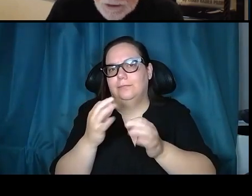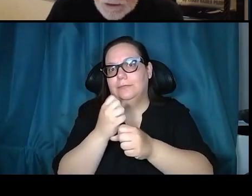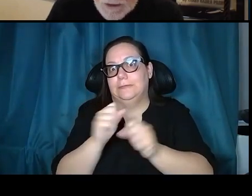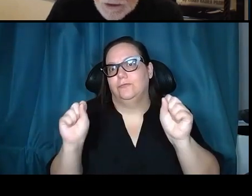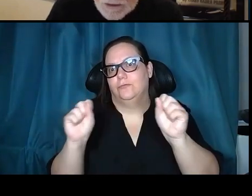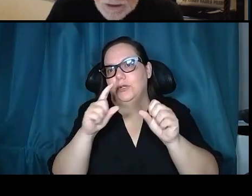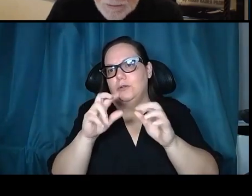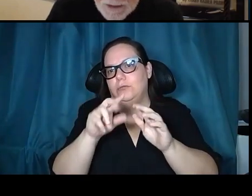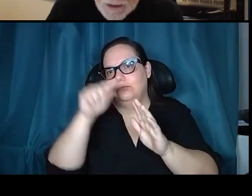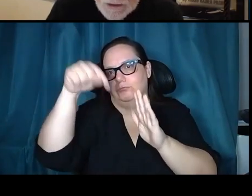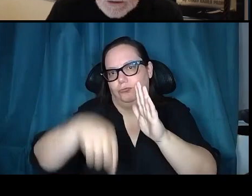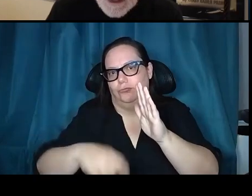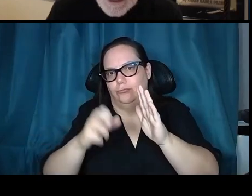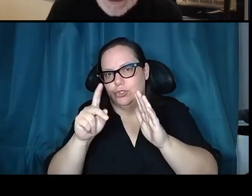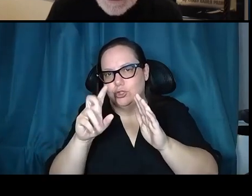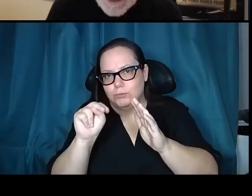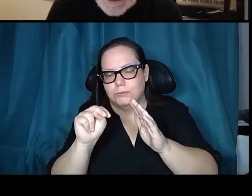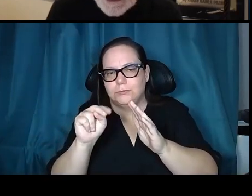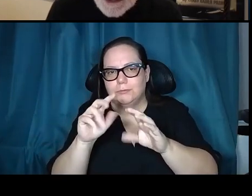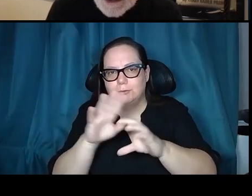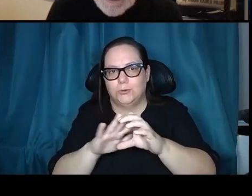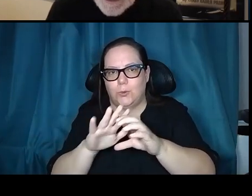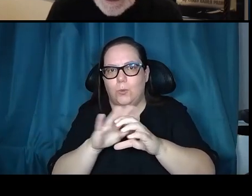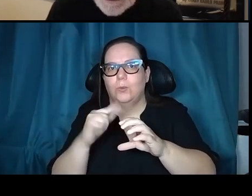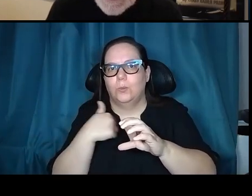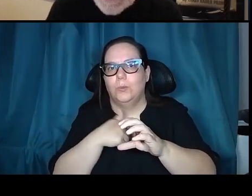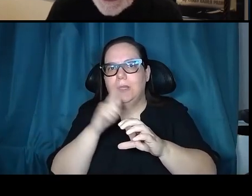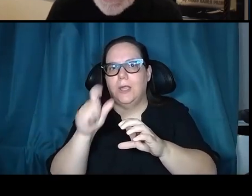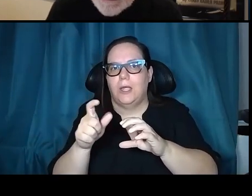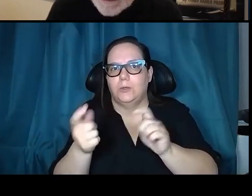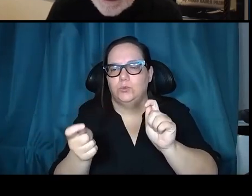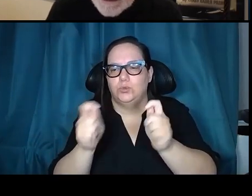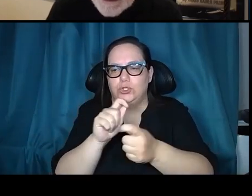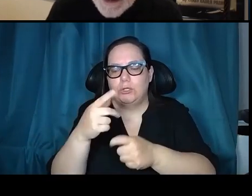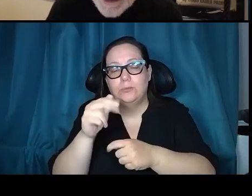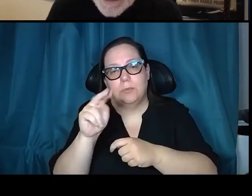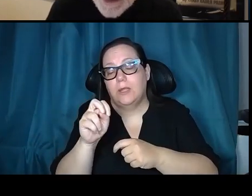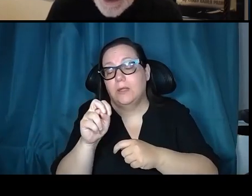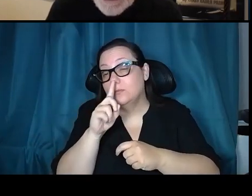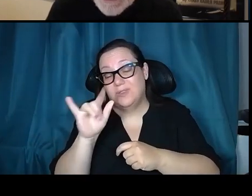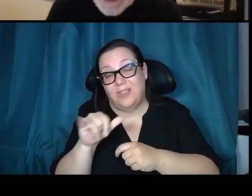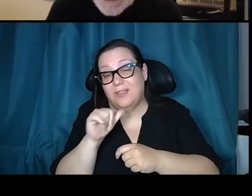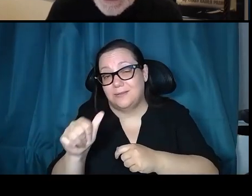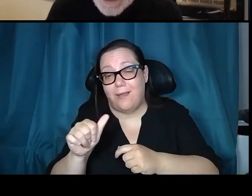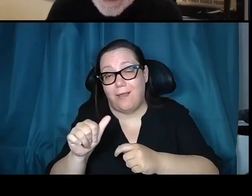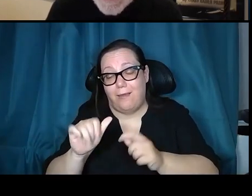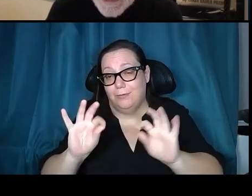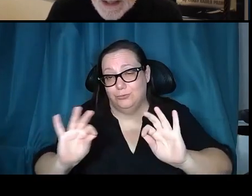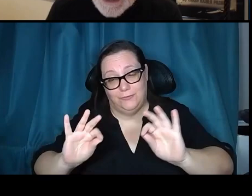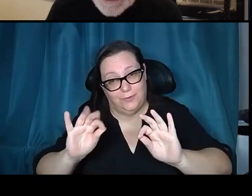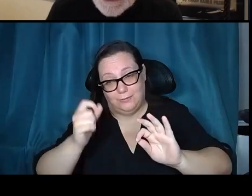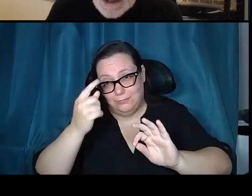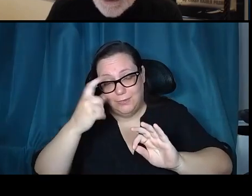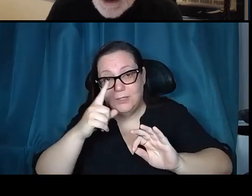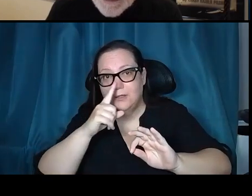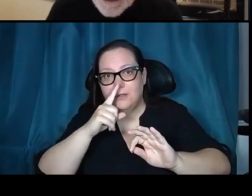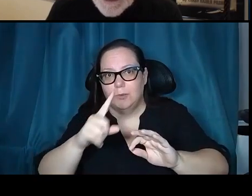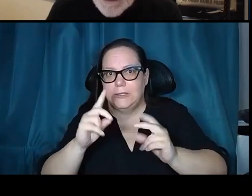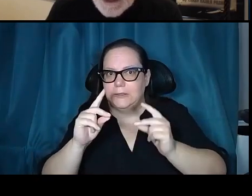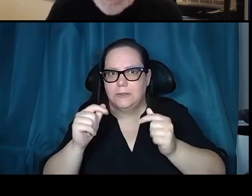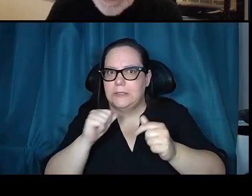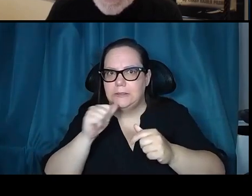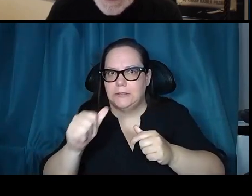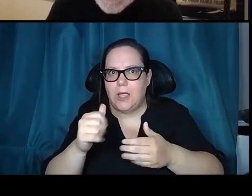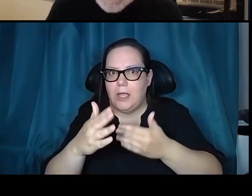rendezvous with the lunar module and command module, we had to change the plane. This is not trivial. All of a sudden, it's not easy to lift off